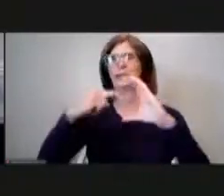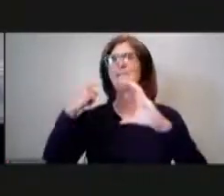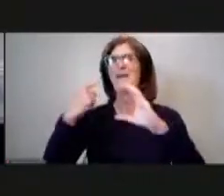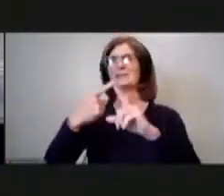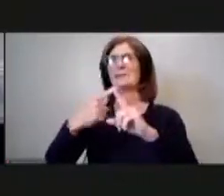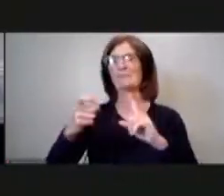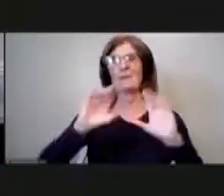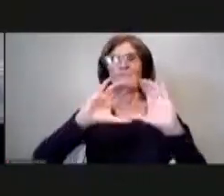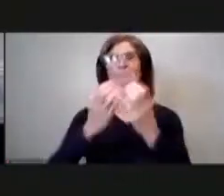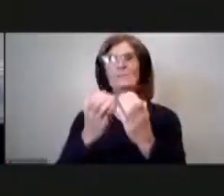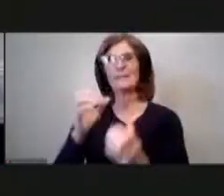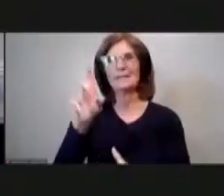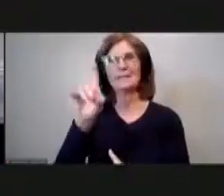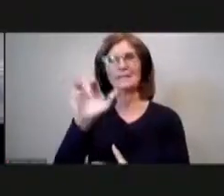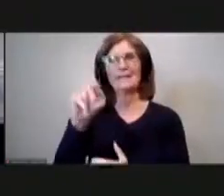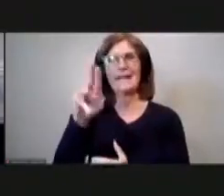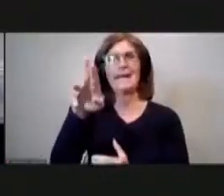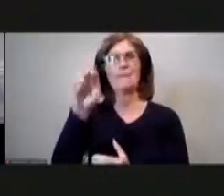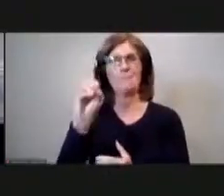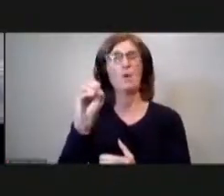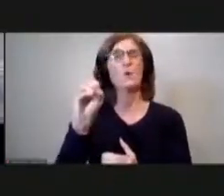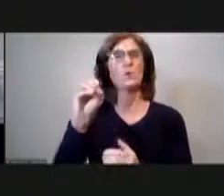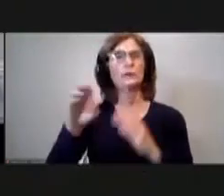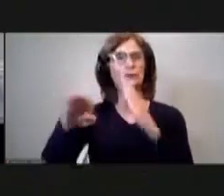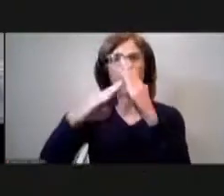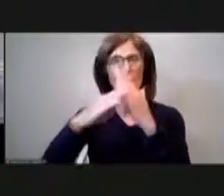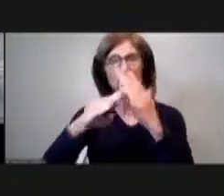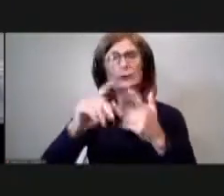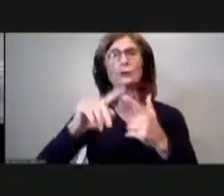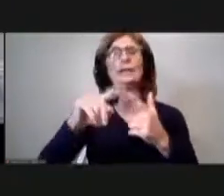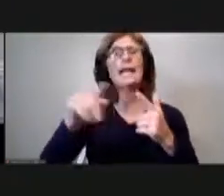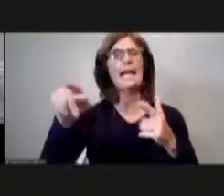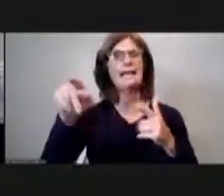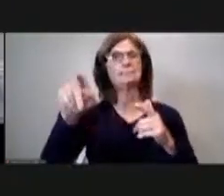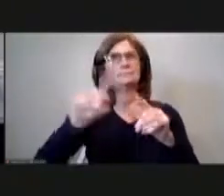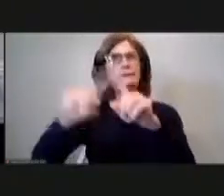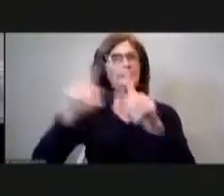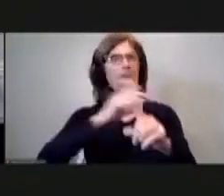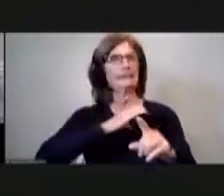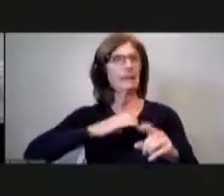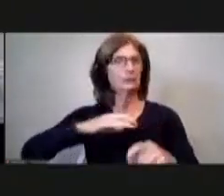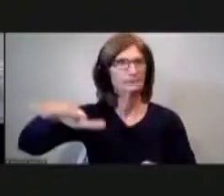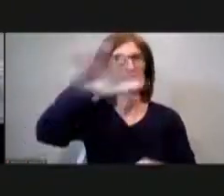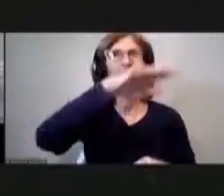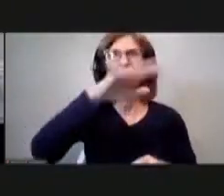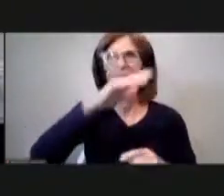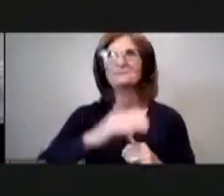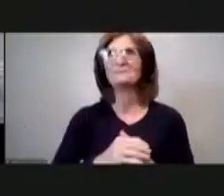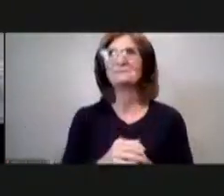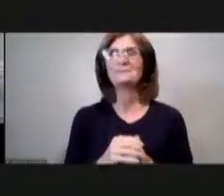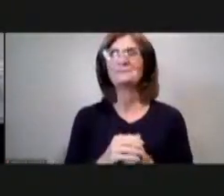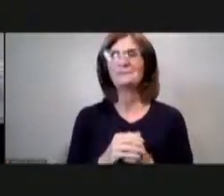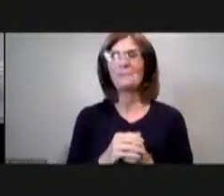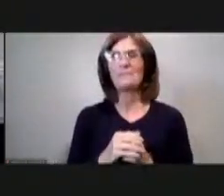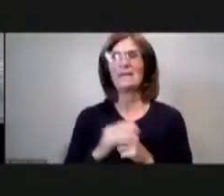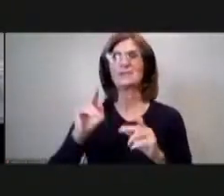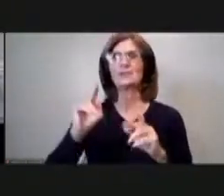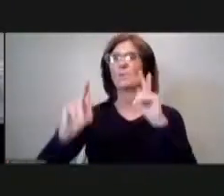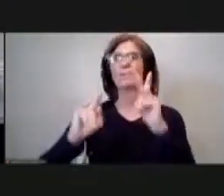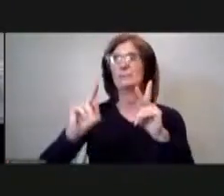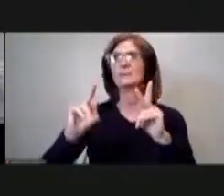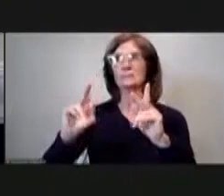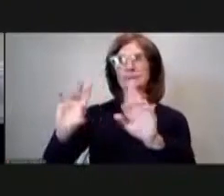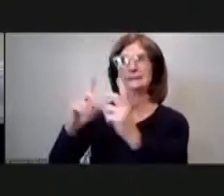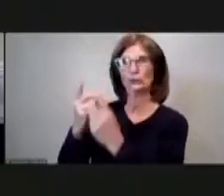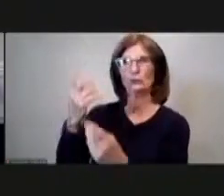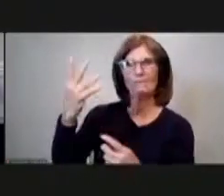at a dpw and council district um two and eight um filling in for for district five at the